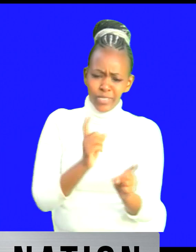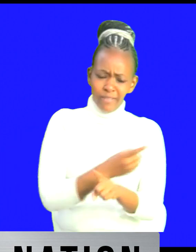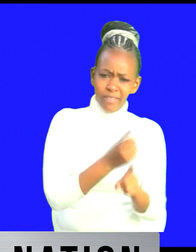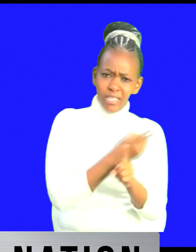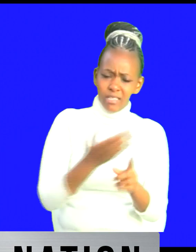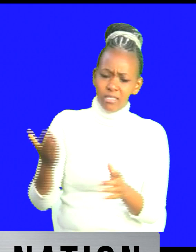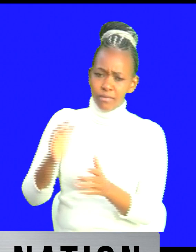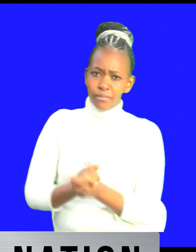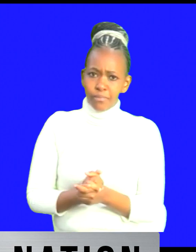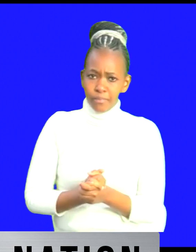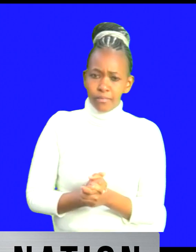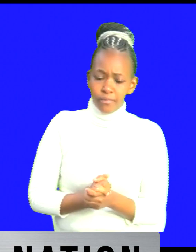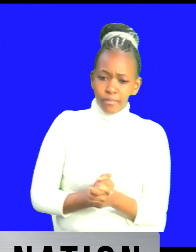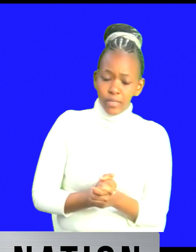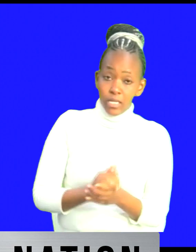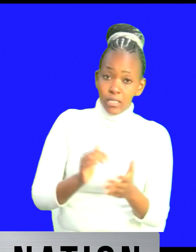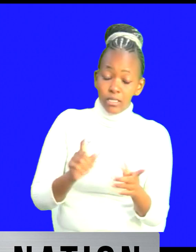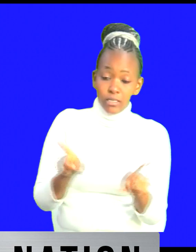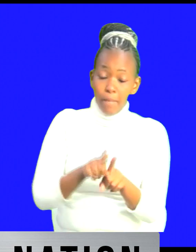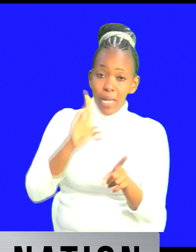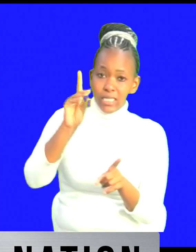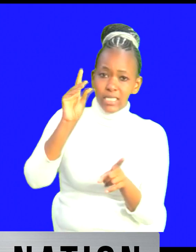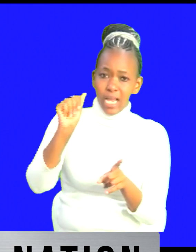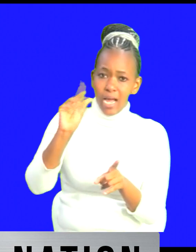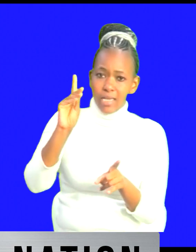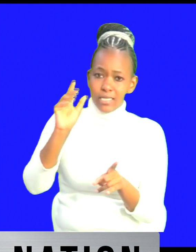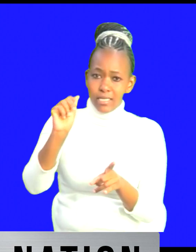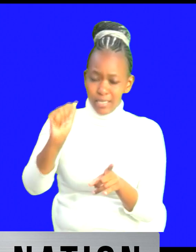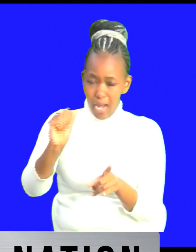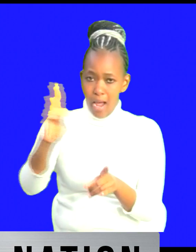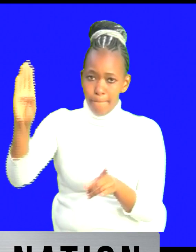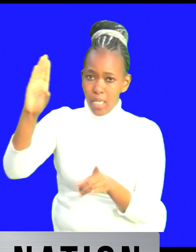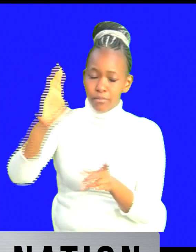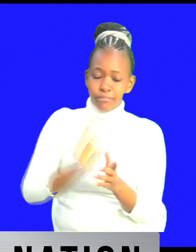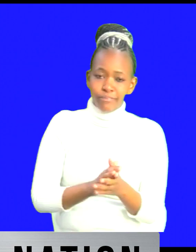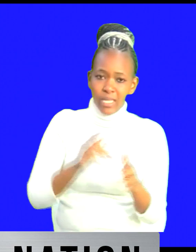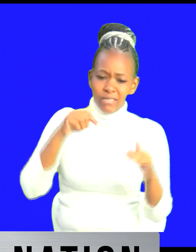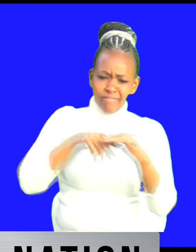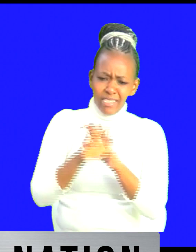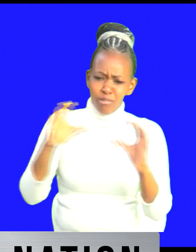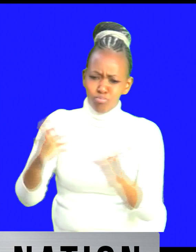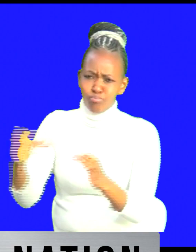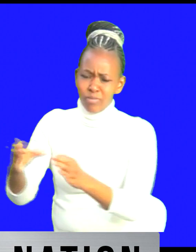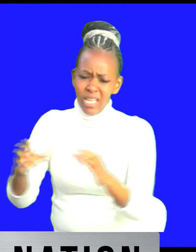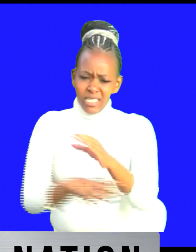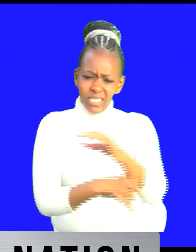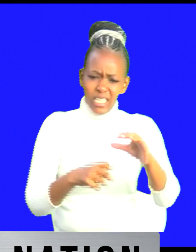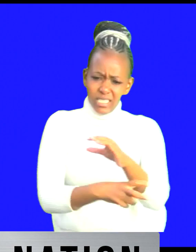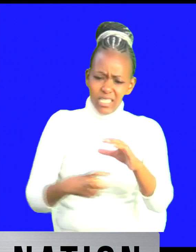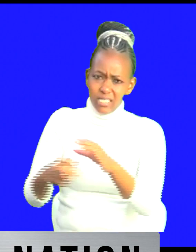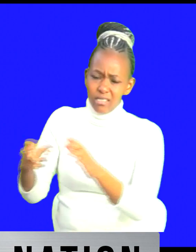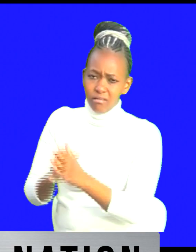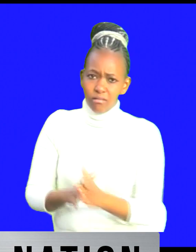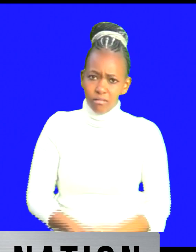even in the case with dada sometimes they would um you know get into the communities uh steal cattle and